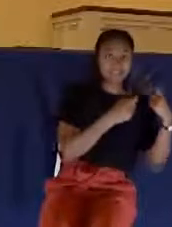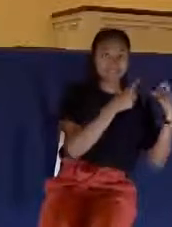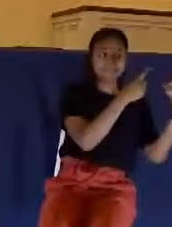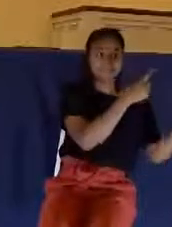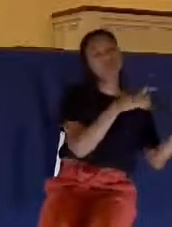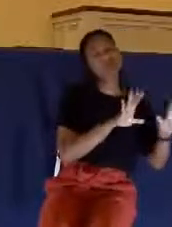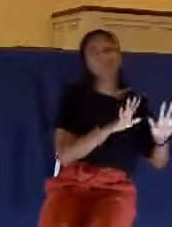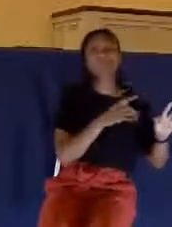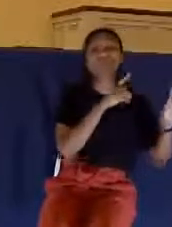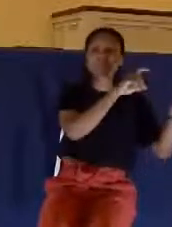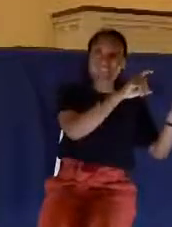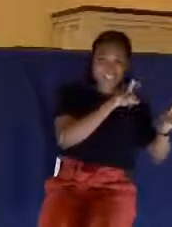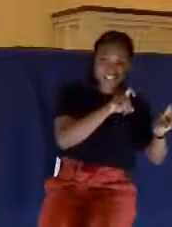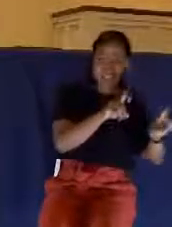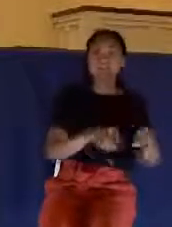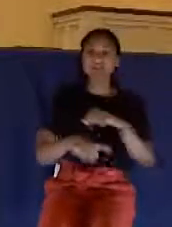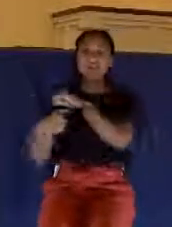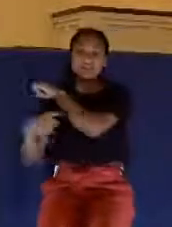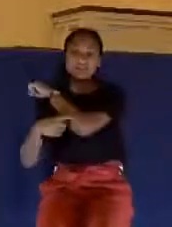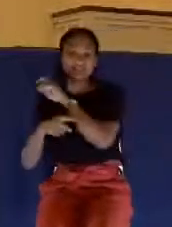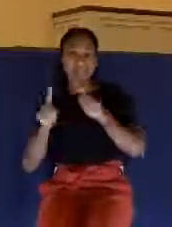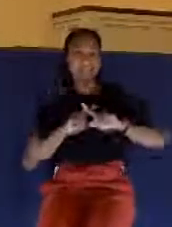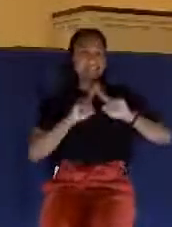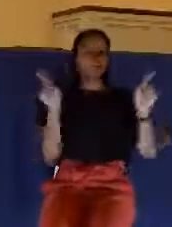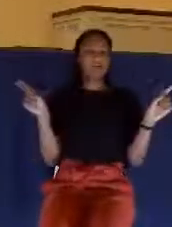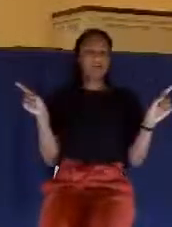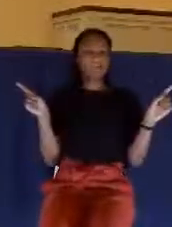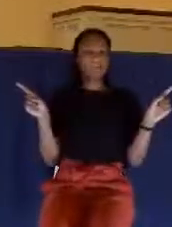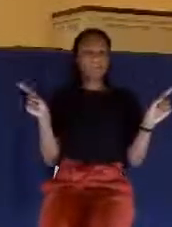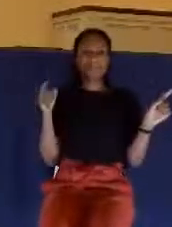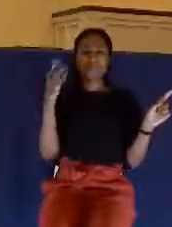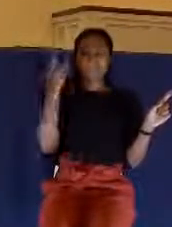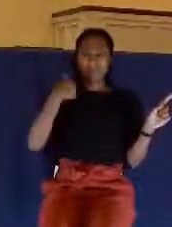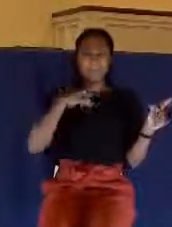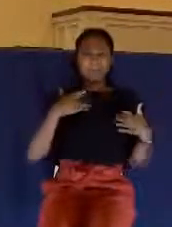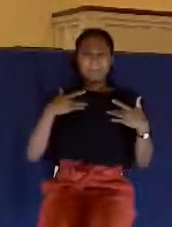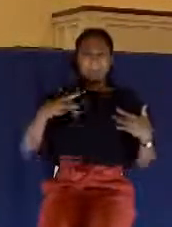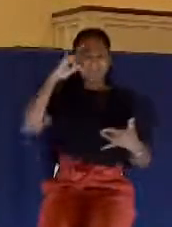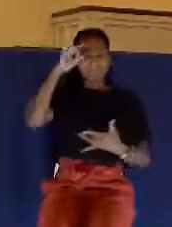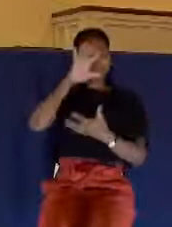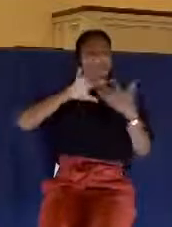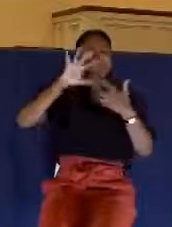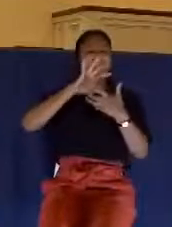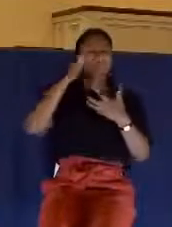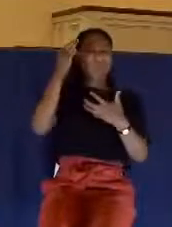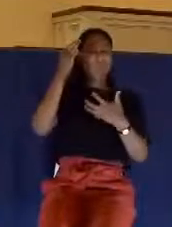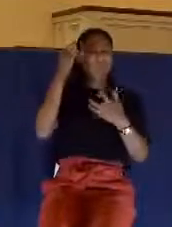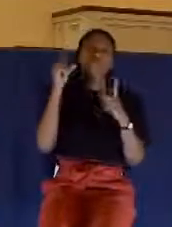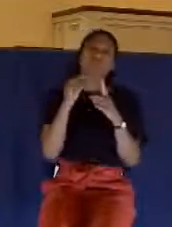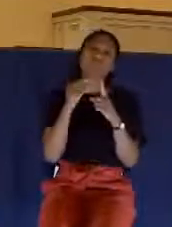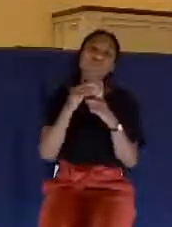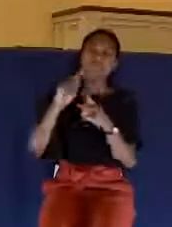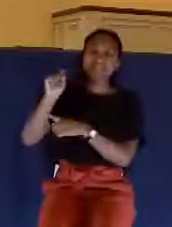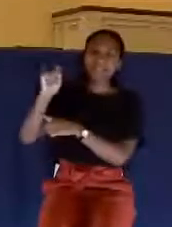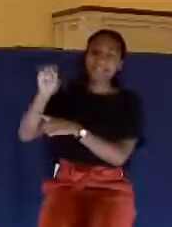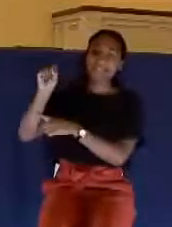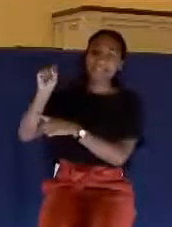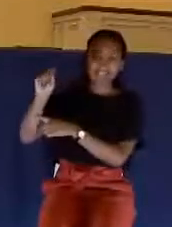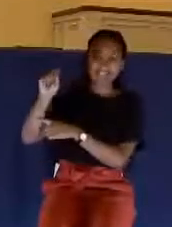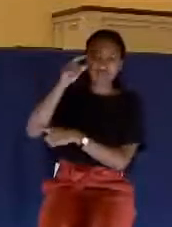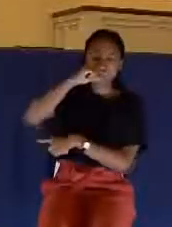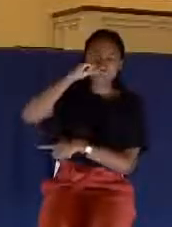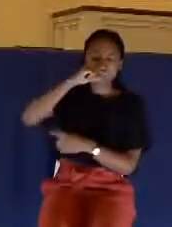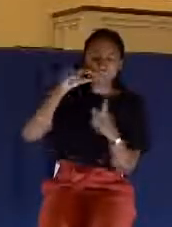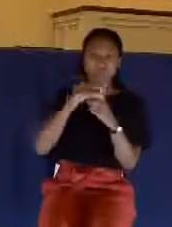get confused over that. And the confusion really comes from the fact that the word for testing or trying in verse three, the Greek word, I should say,